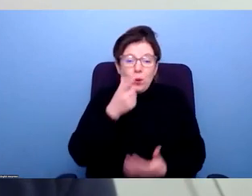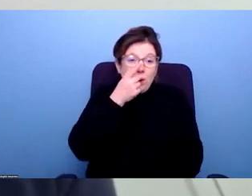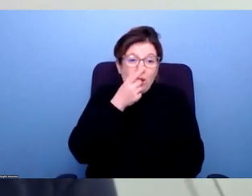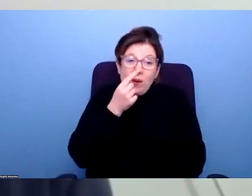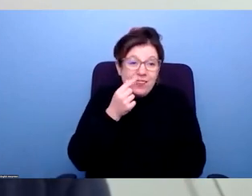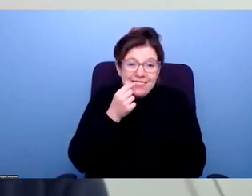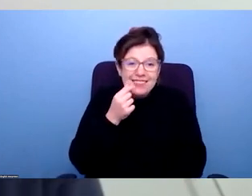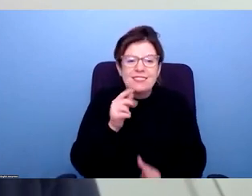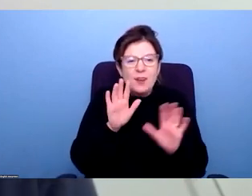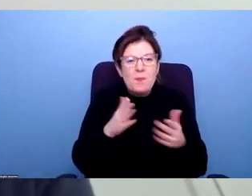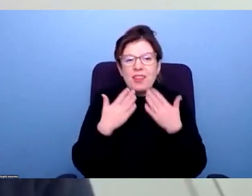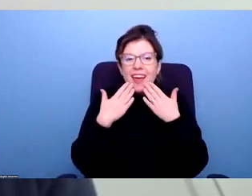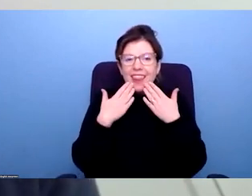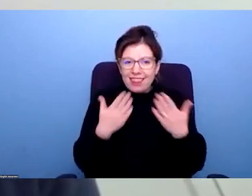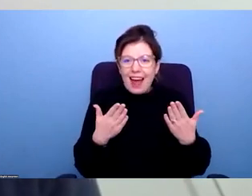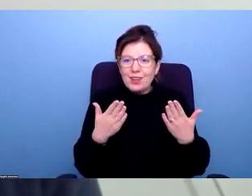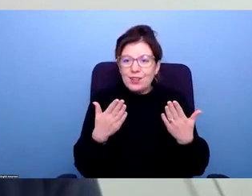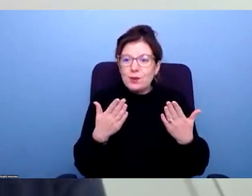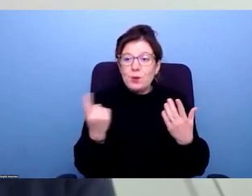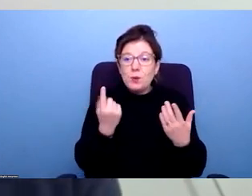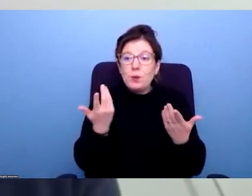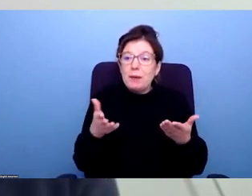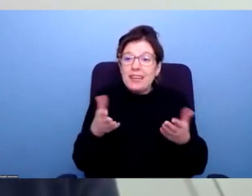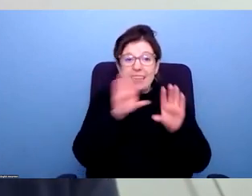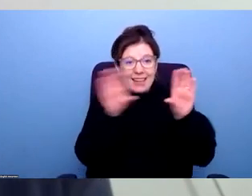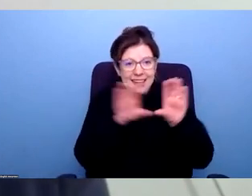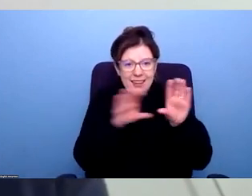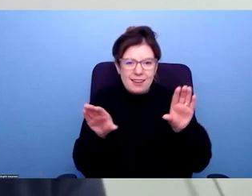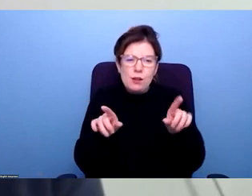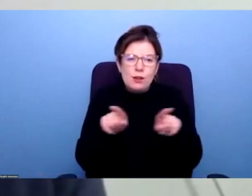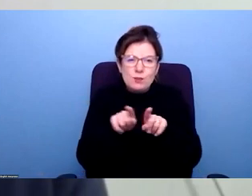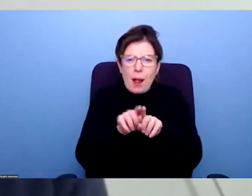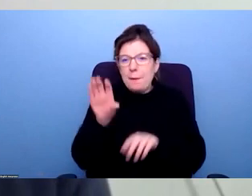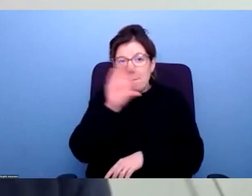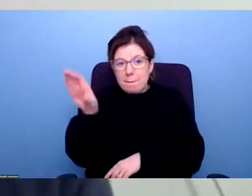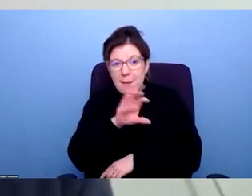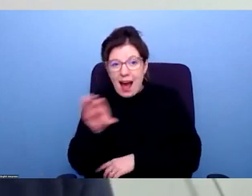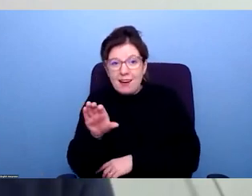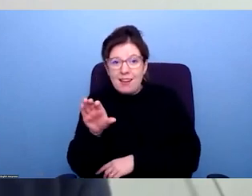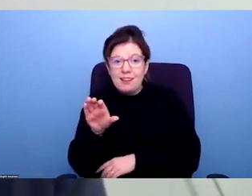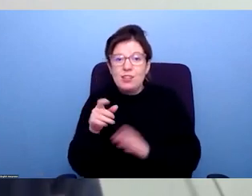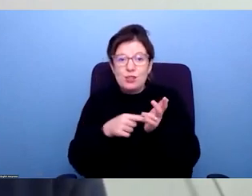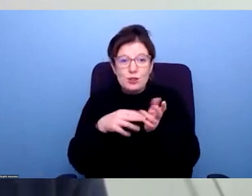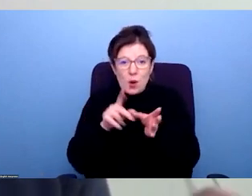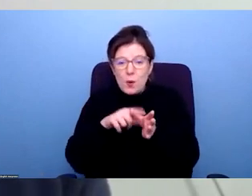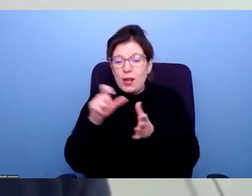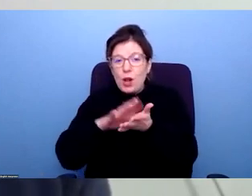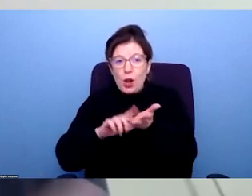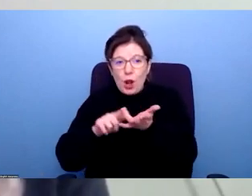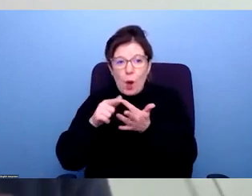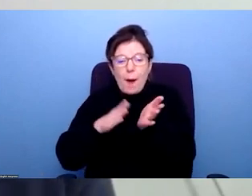So I just want to thank everybody who joined us today, but thank you also very much to the panel. So to Tony, Chloe,